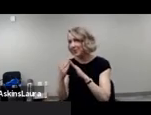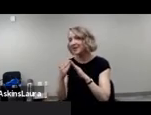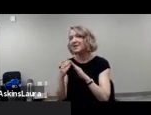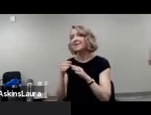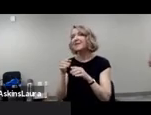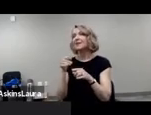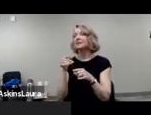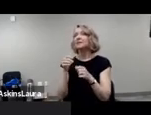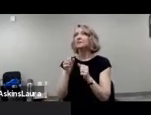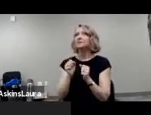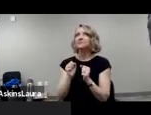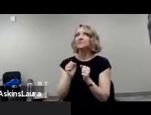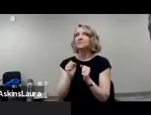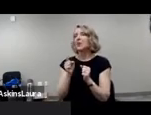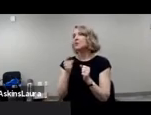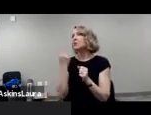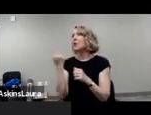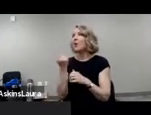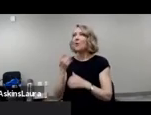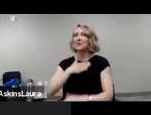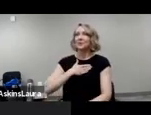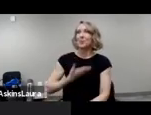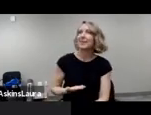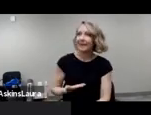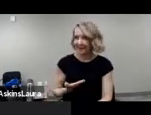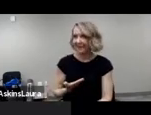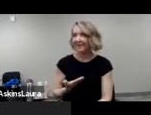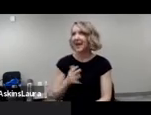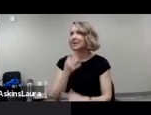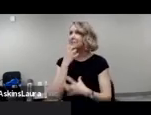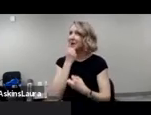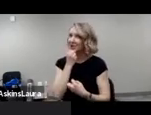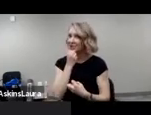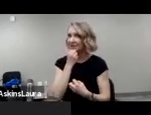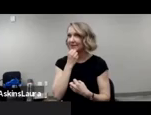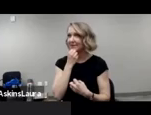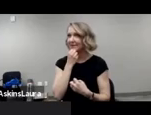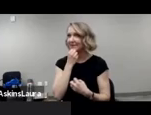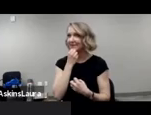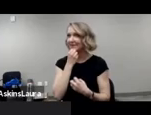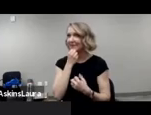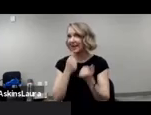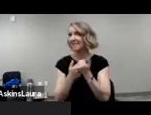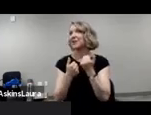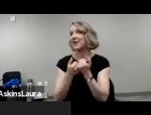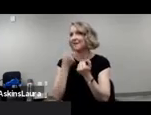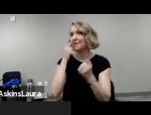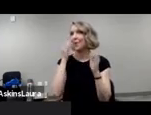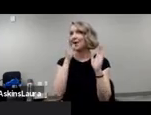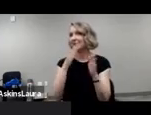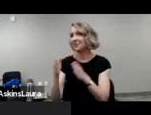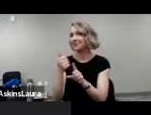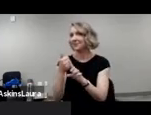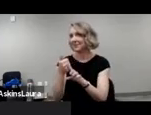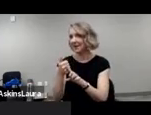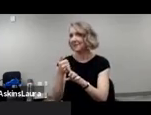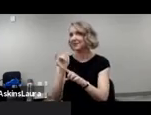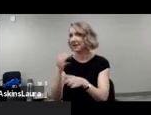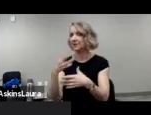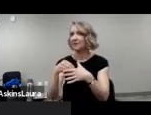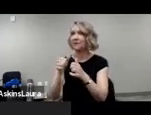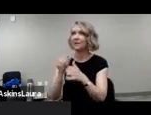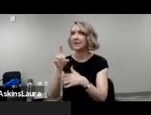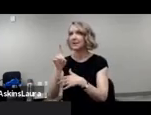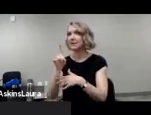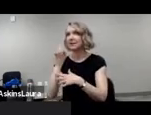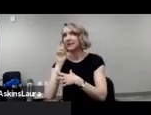and you're always willing and passionate advocacy for individuals in the Deaf and Deaf Plus community.